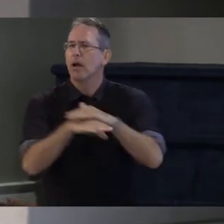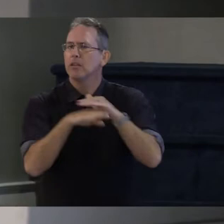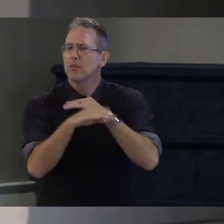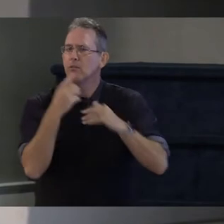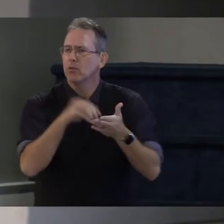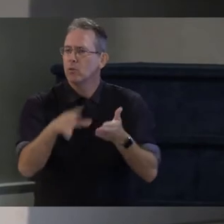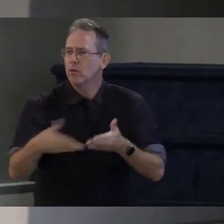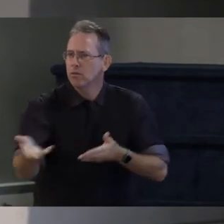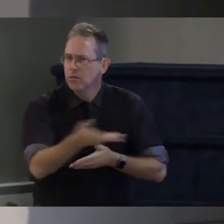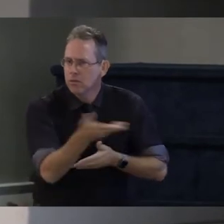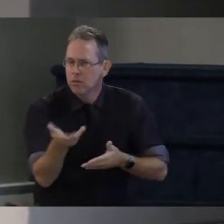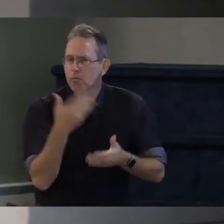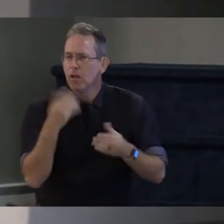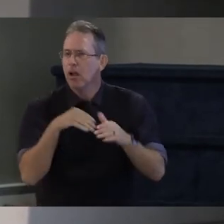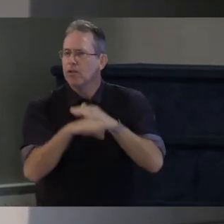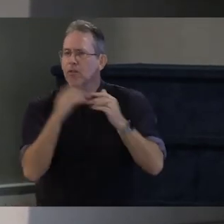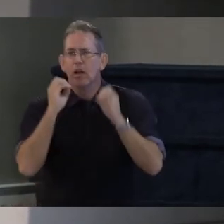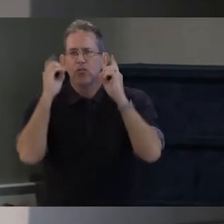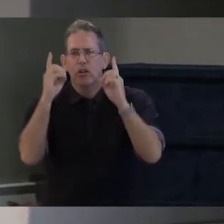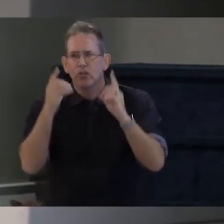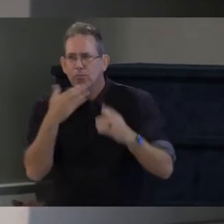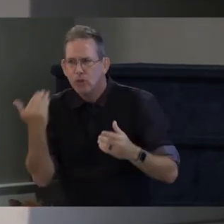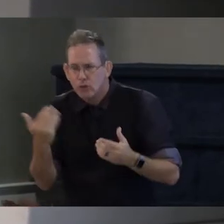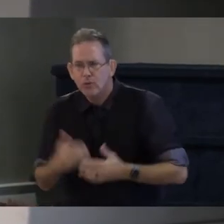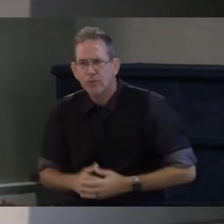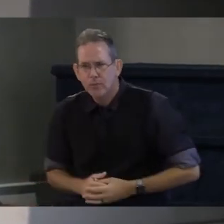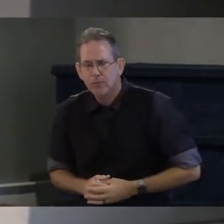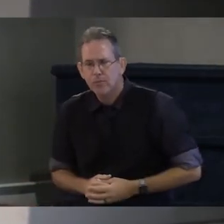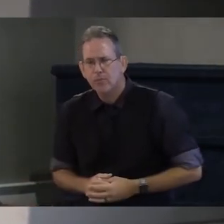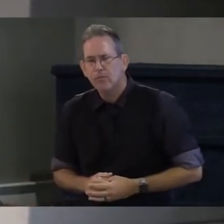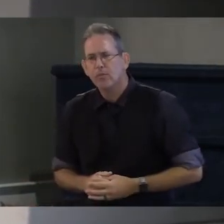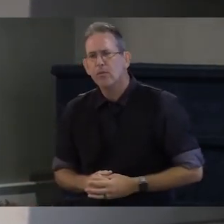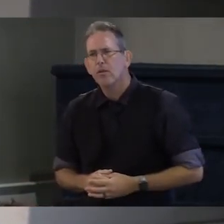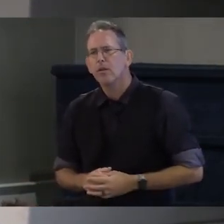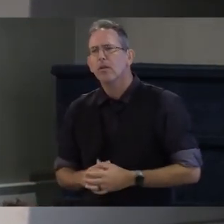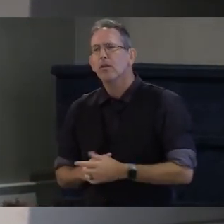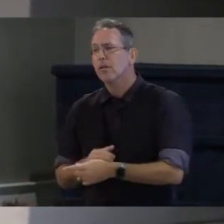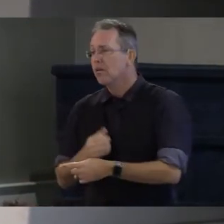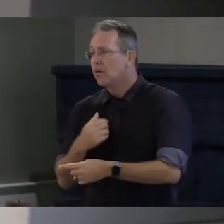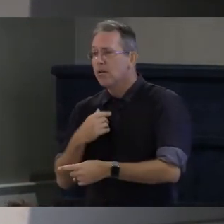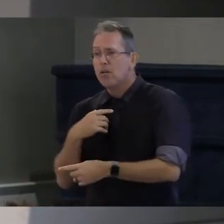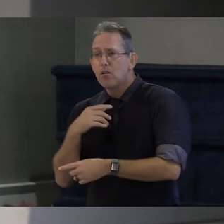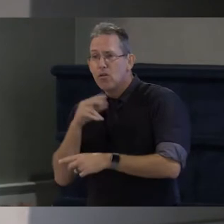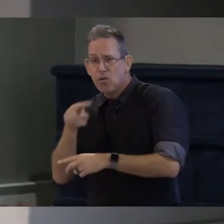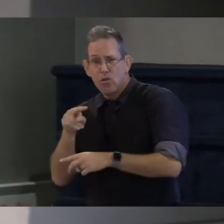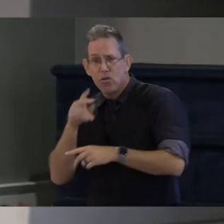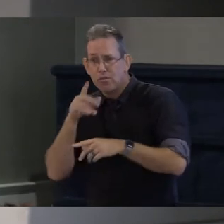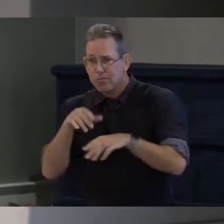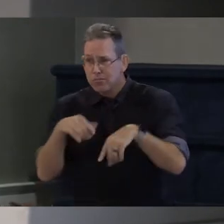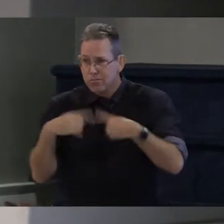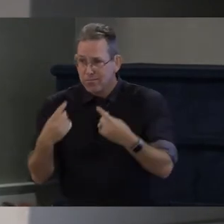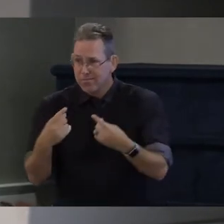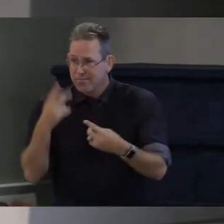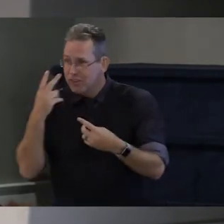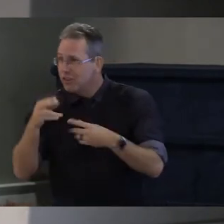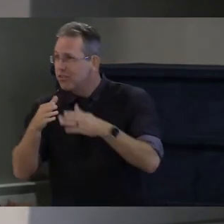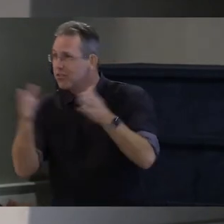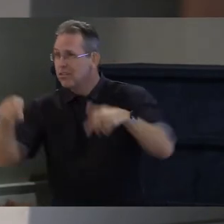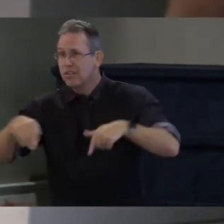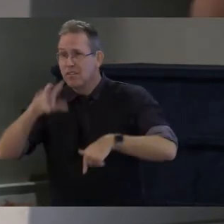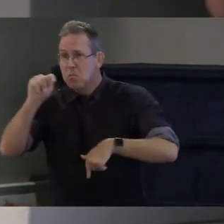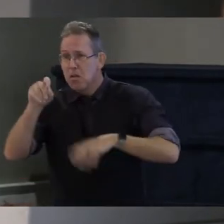support services looking at our schools not only here in the state but also a lot of schools in rural parts of the country where